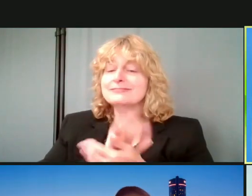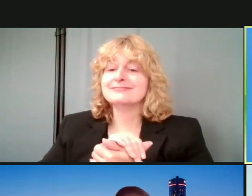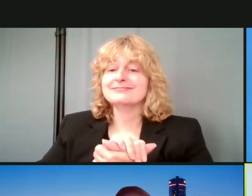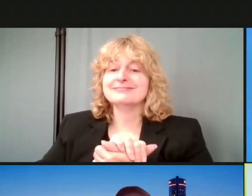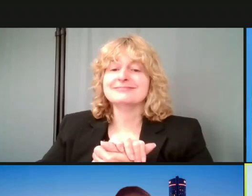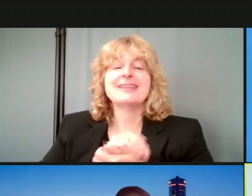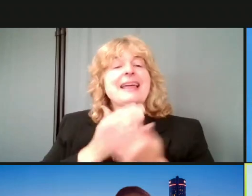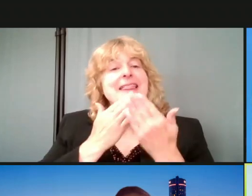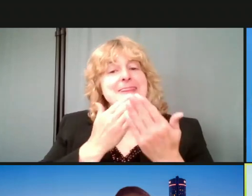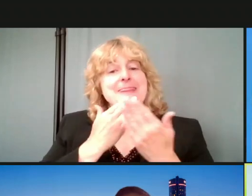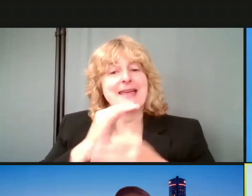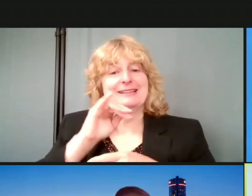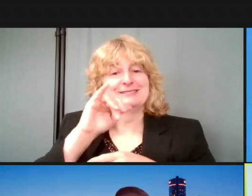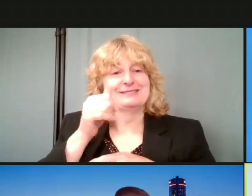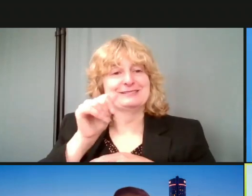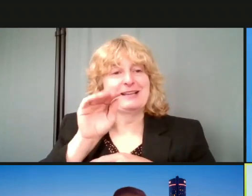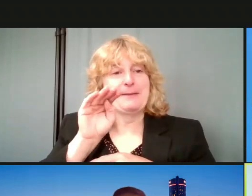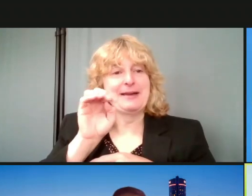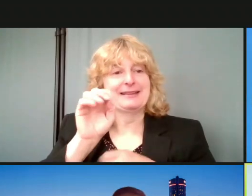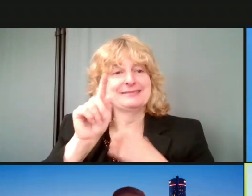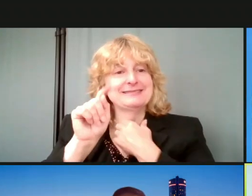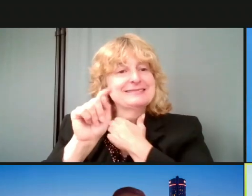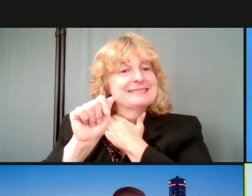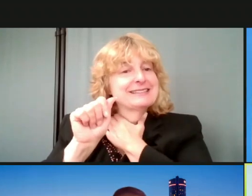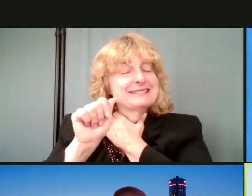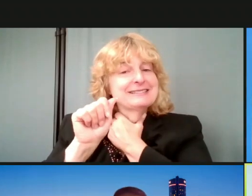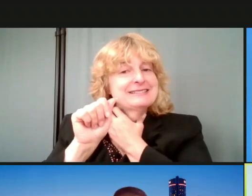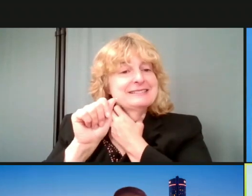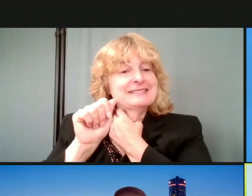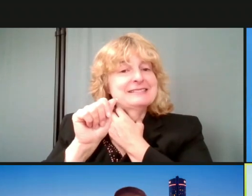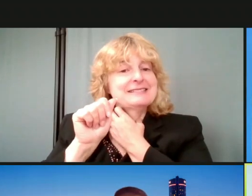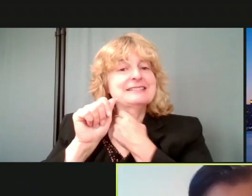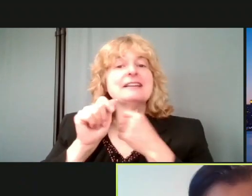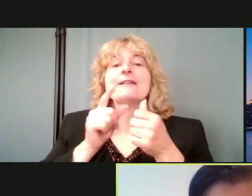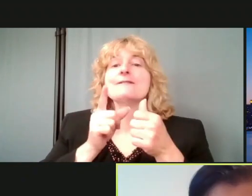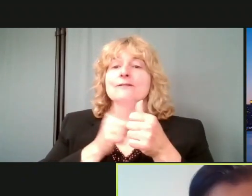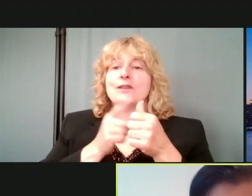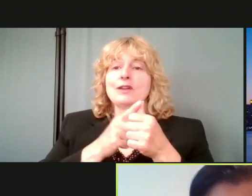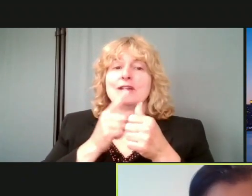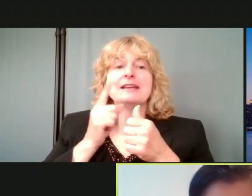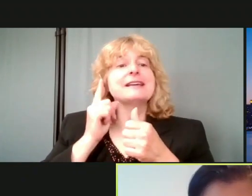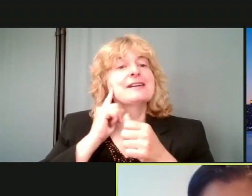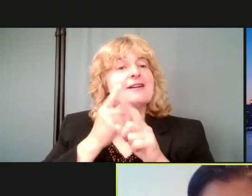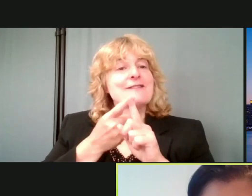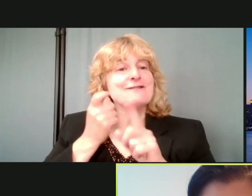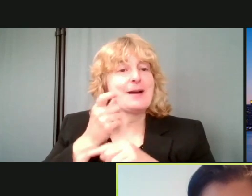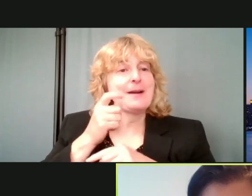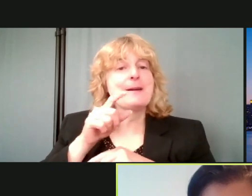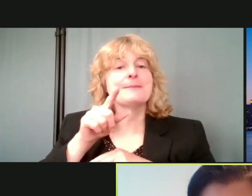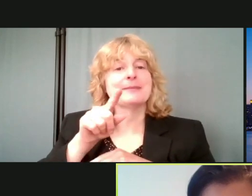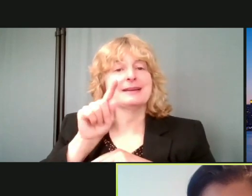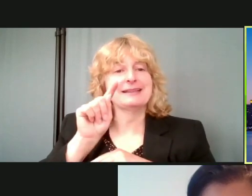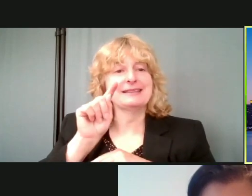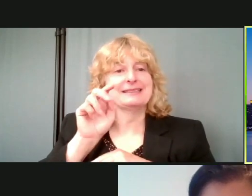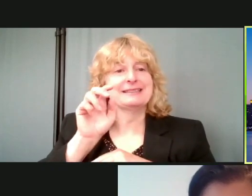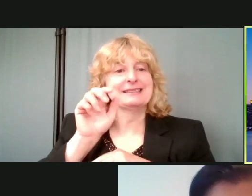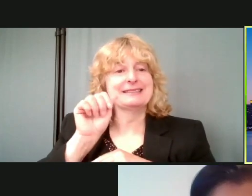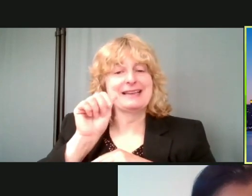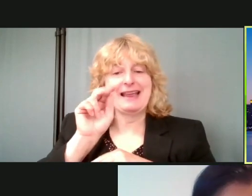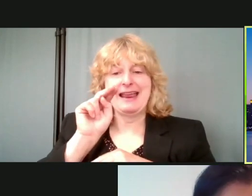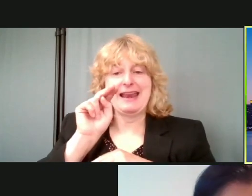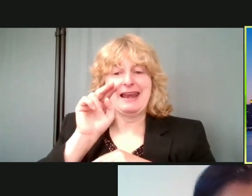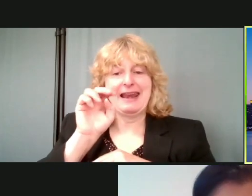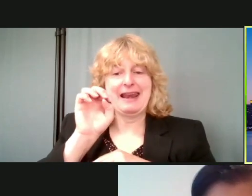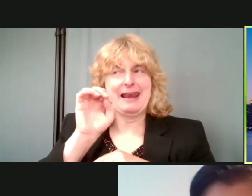Thanks, Jametta. We'll first hear from Taneya. Welcome back. And go ahead. And